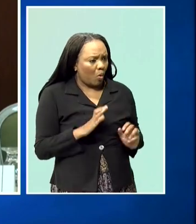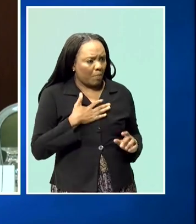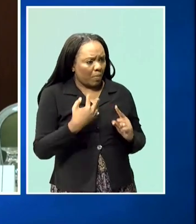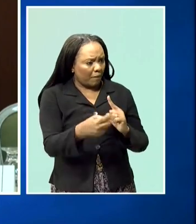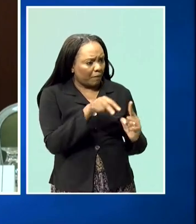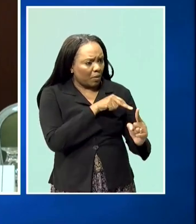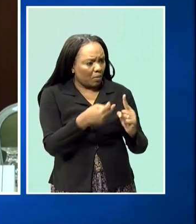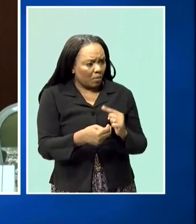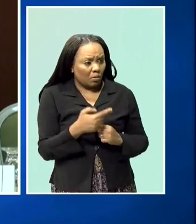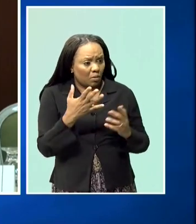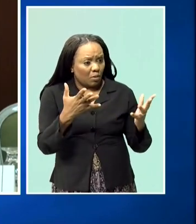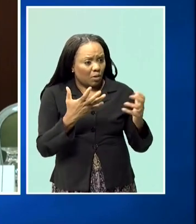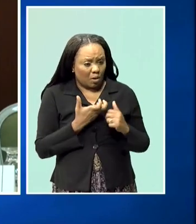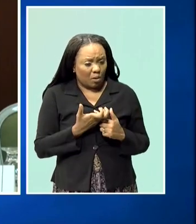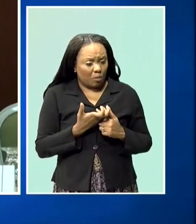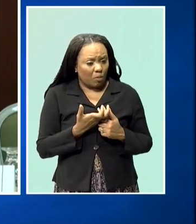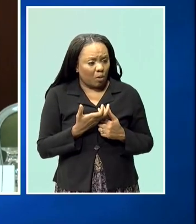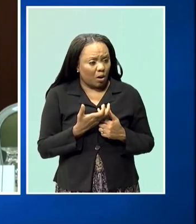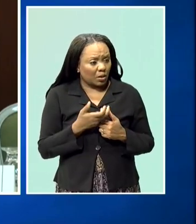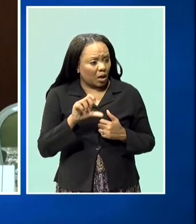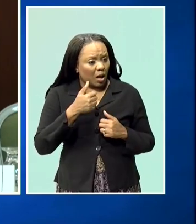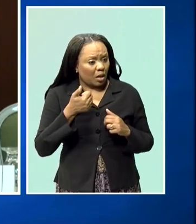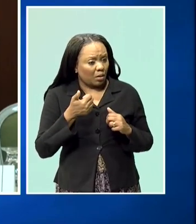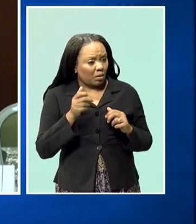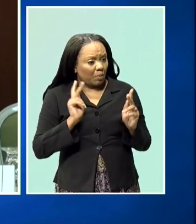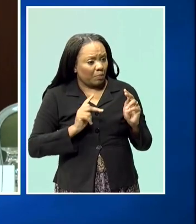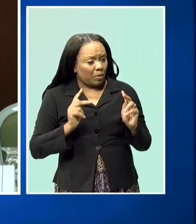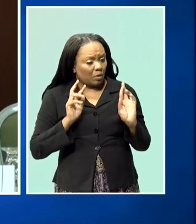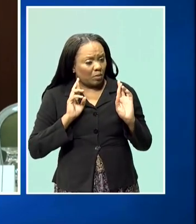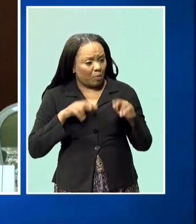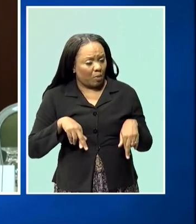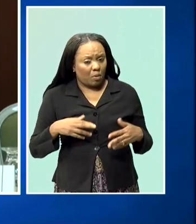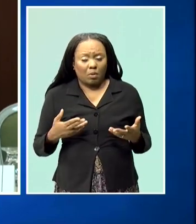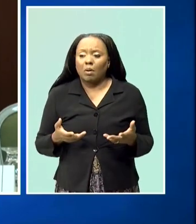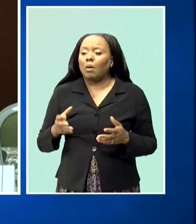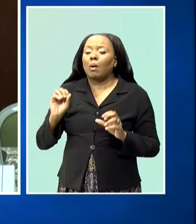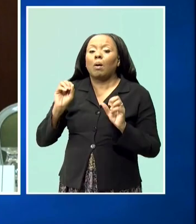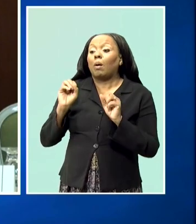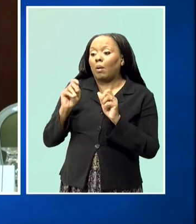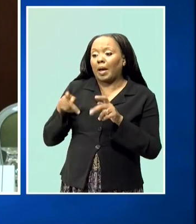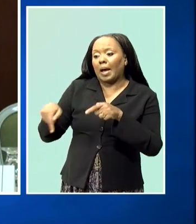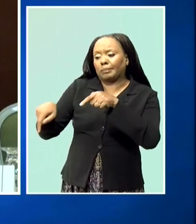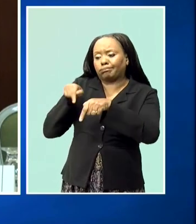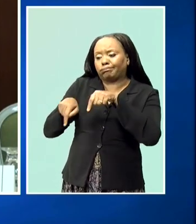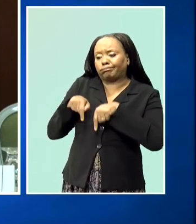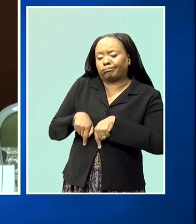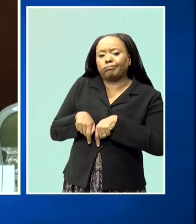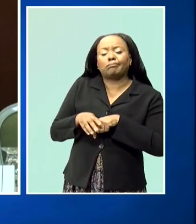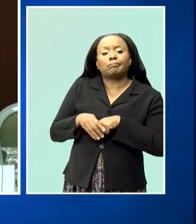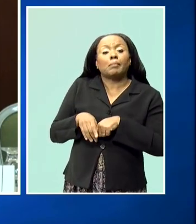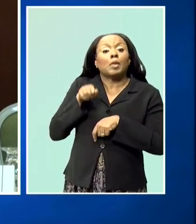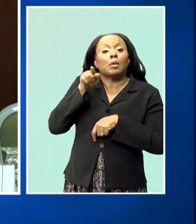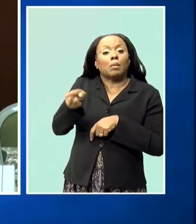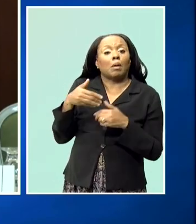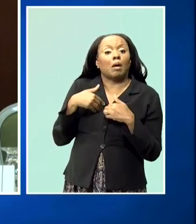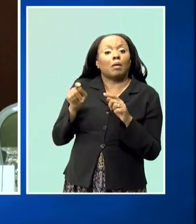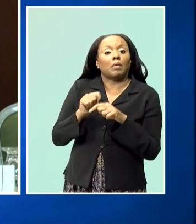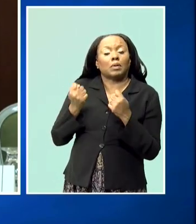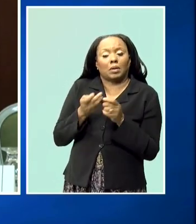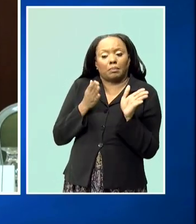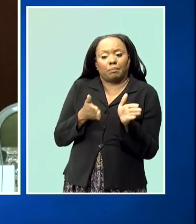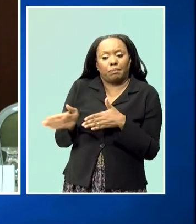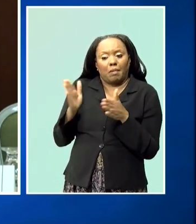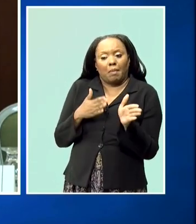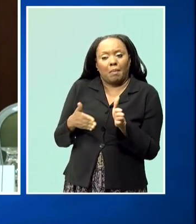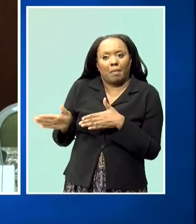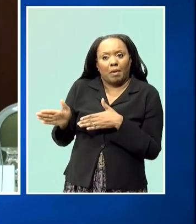want the view of the persons that report to me? Okay, let me rewind. You have a team that prepares a rate case,